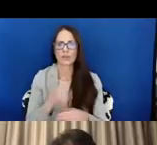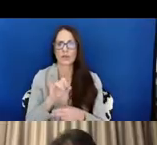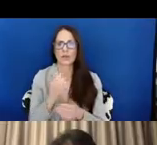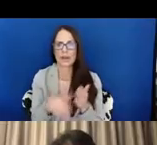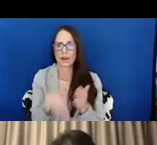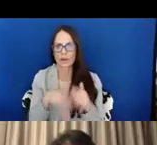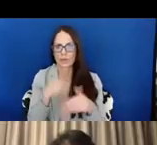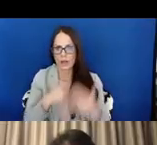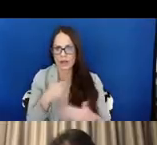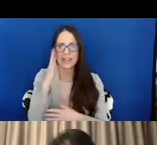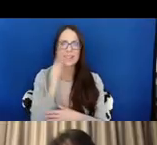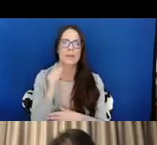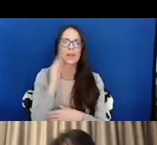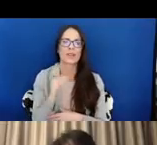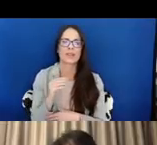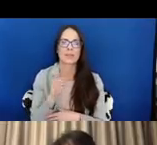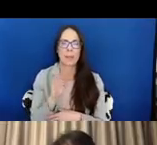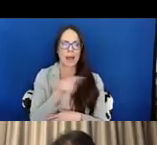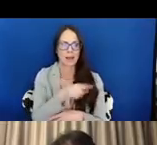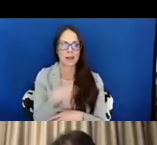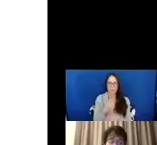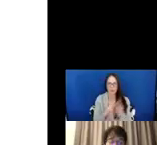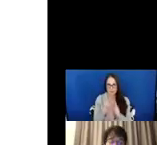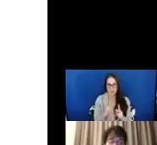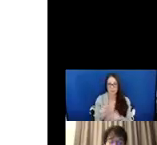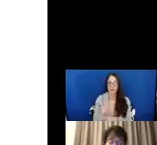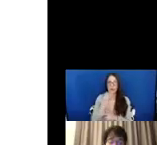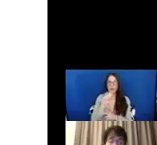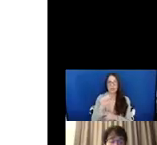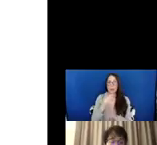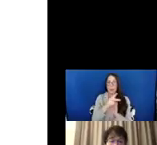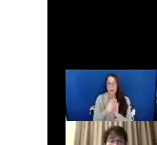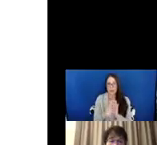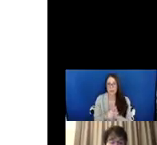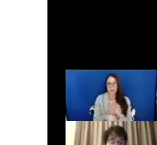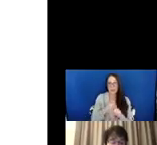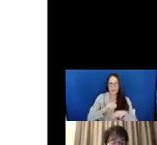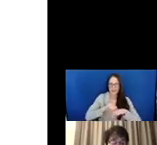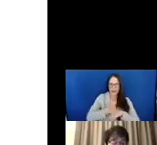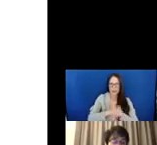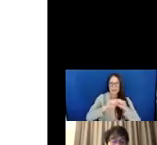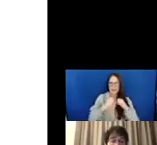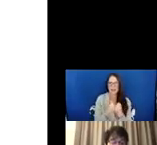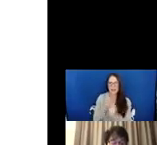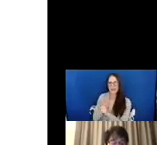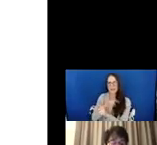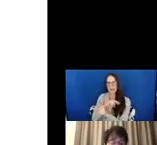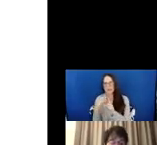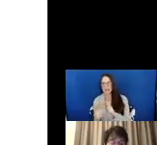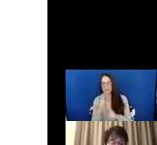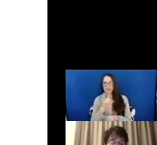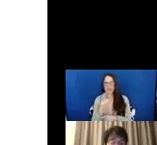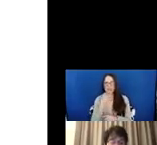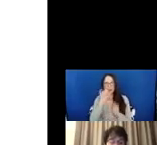experienced by participants in which SSA policy shapes society's perception of disability identity